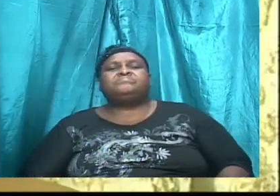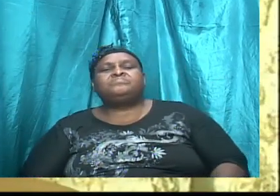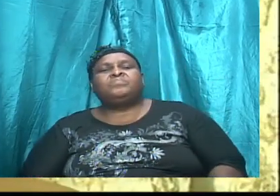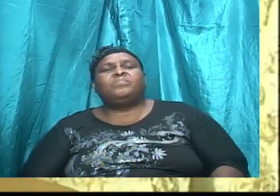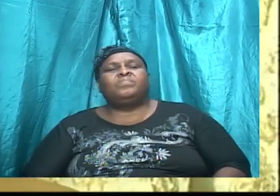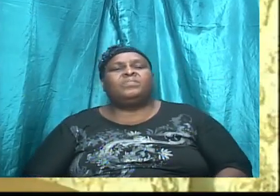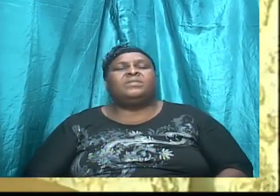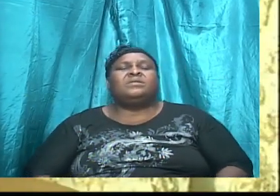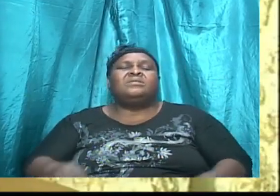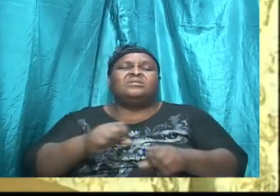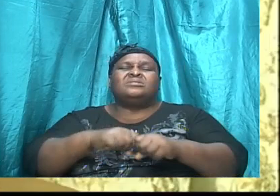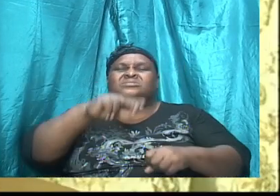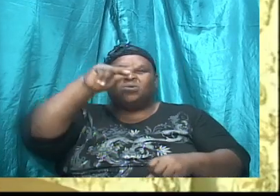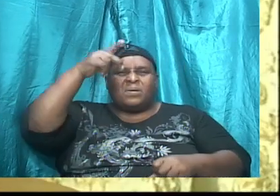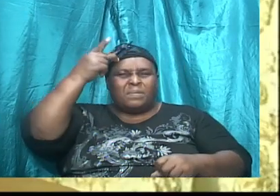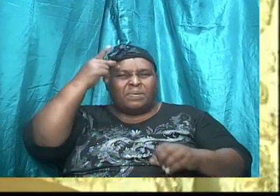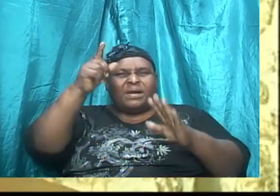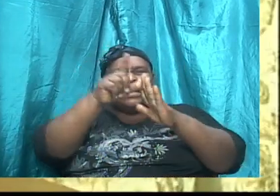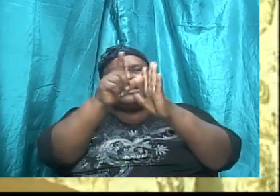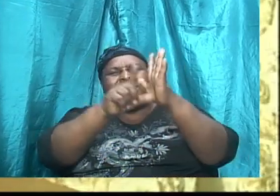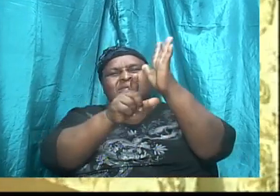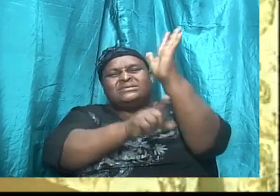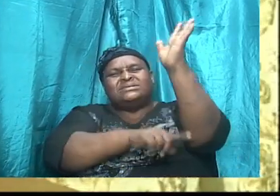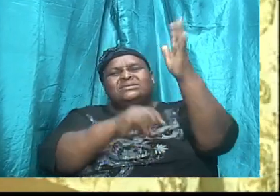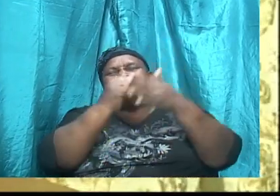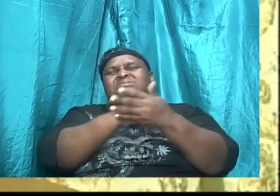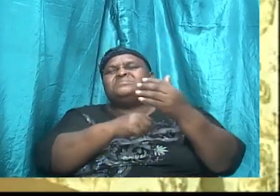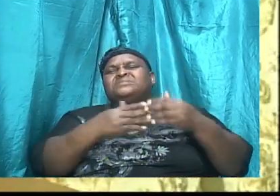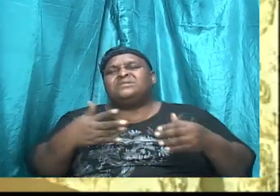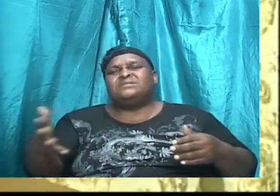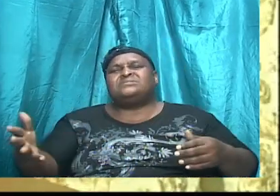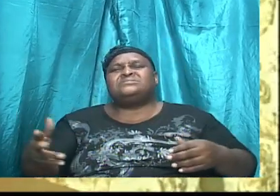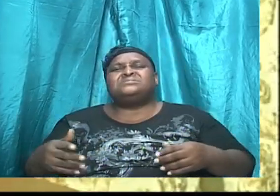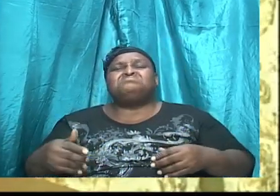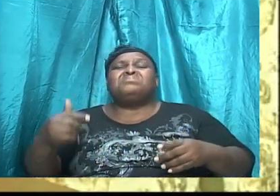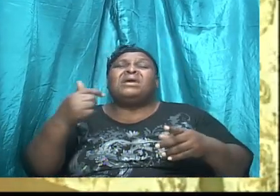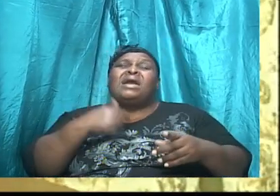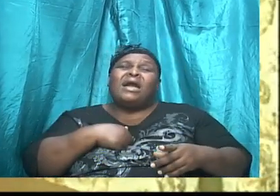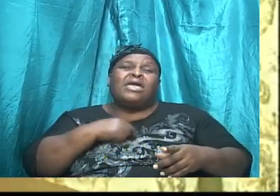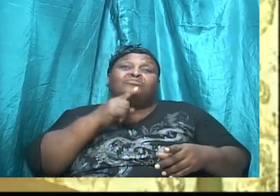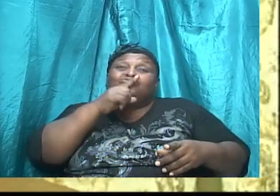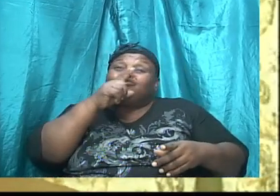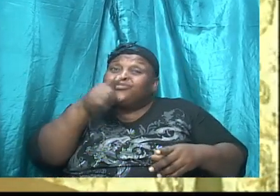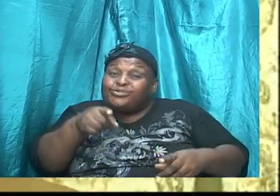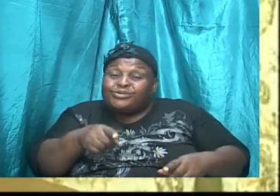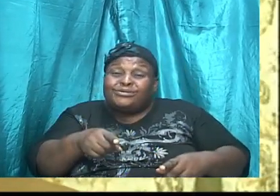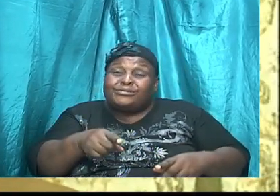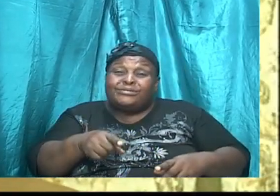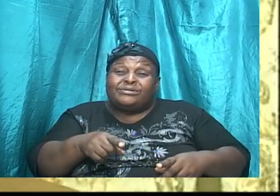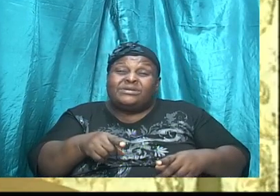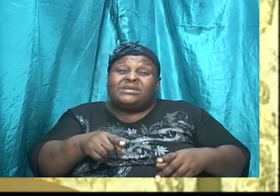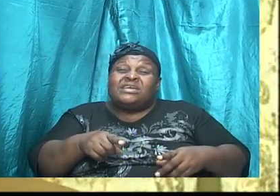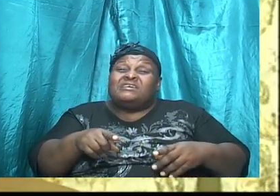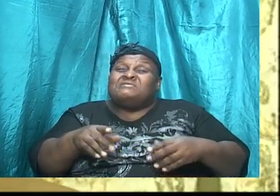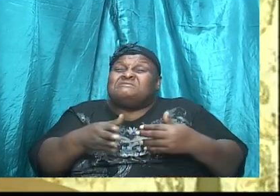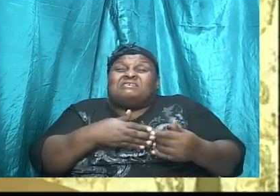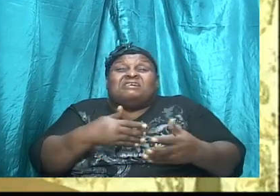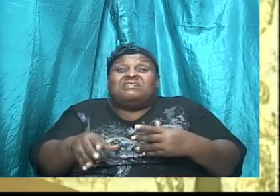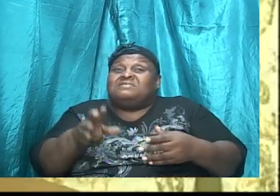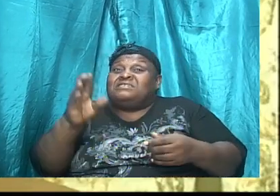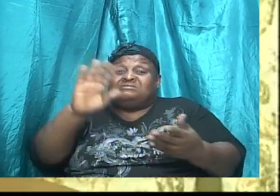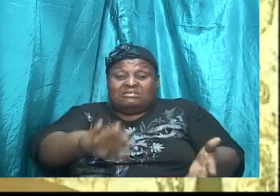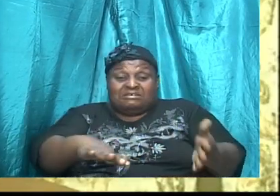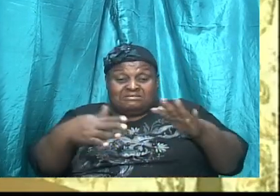he lists some things, in verse 39, he said, for I am persuaded that neither death,